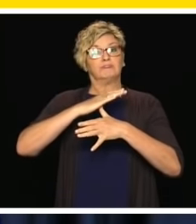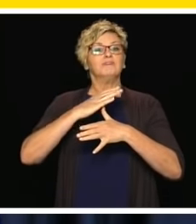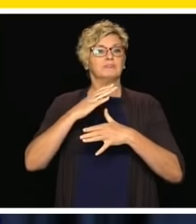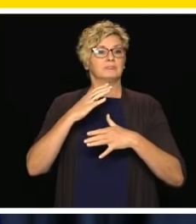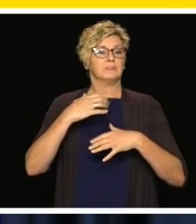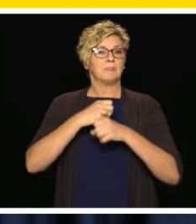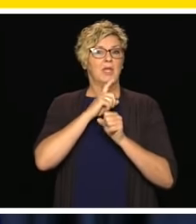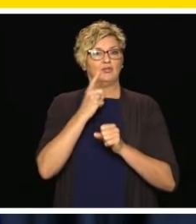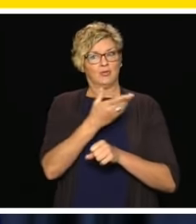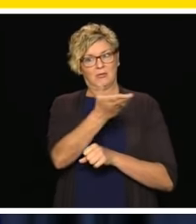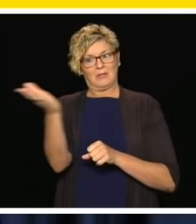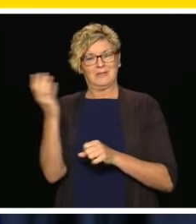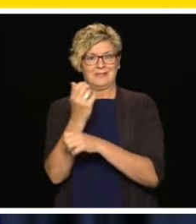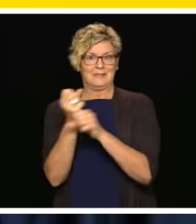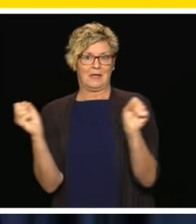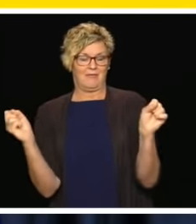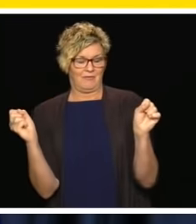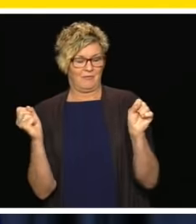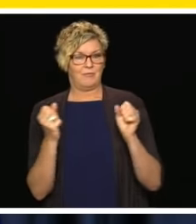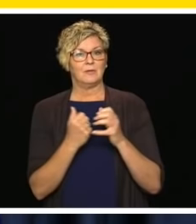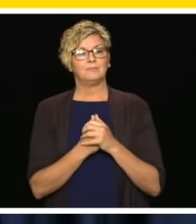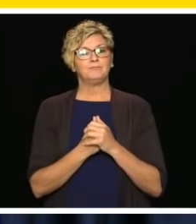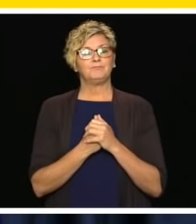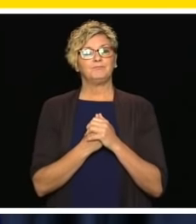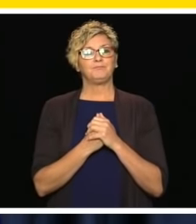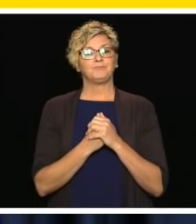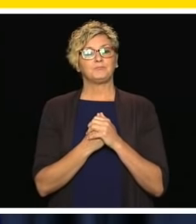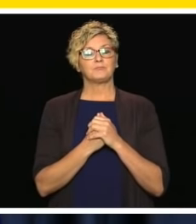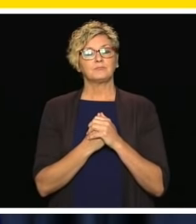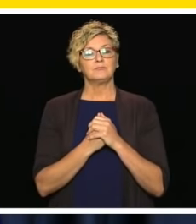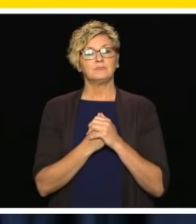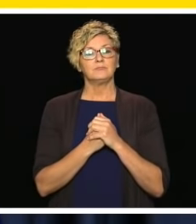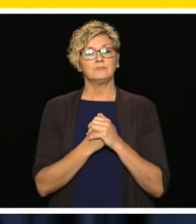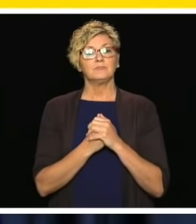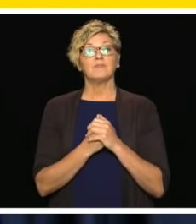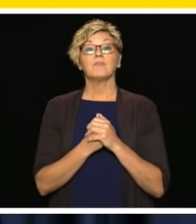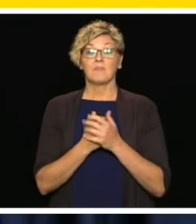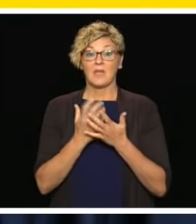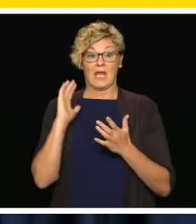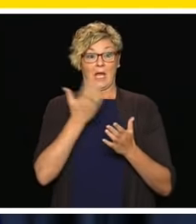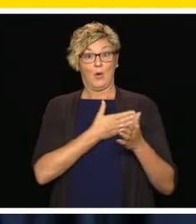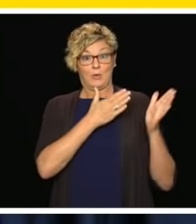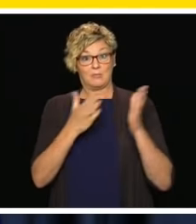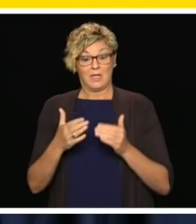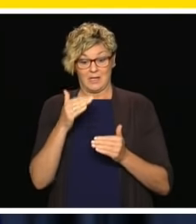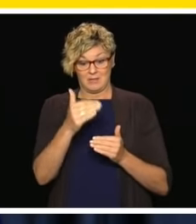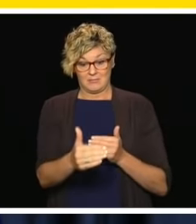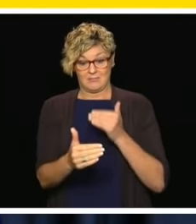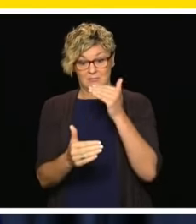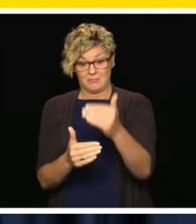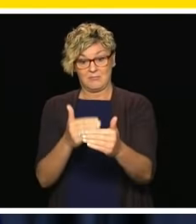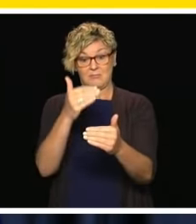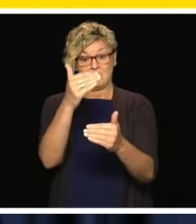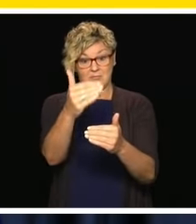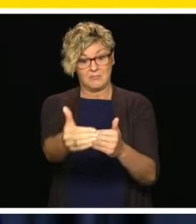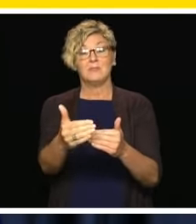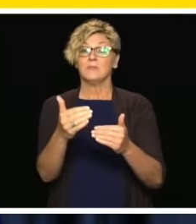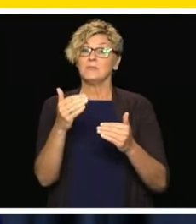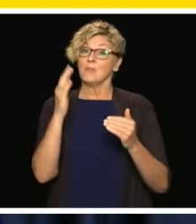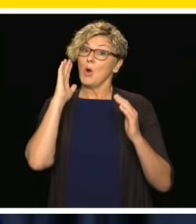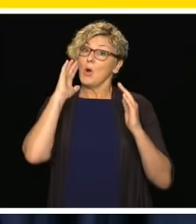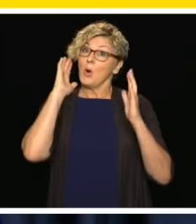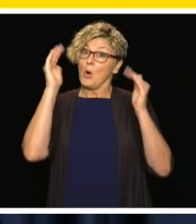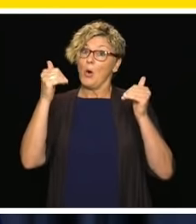full participants in our society as they grow and then graduate from high school. These steps will pave the way, as I said,